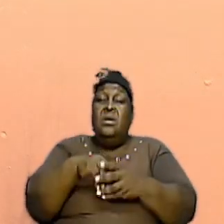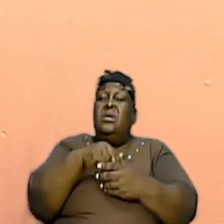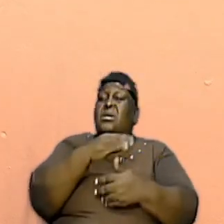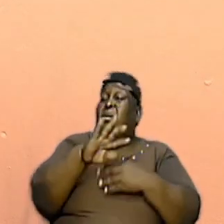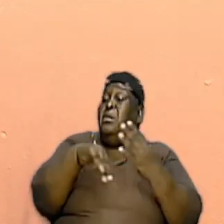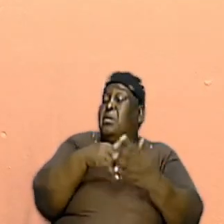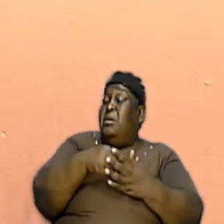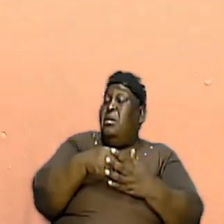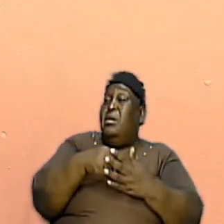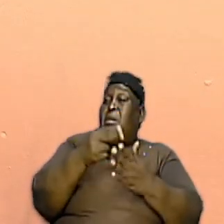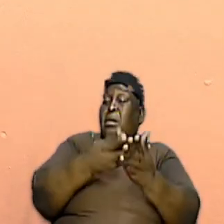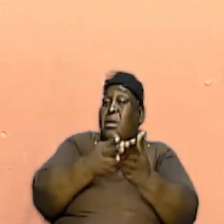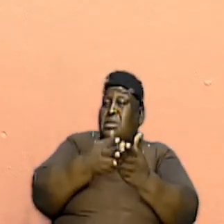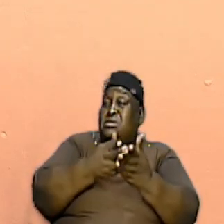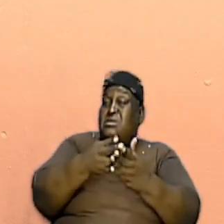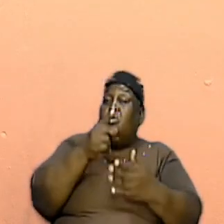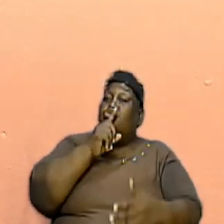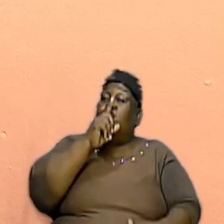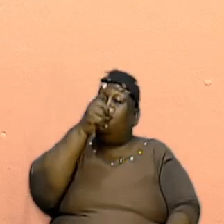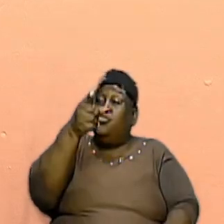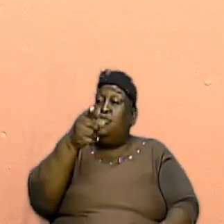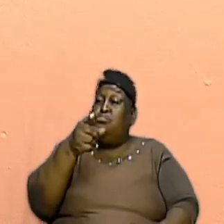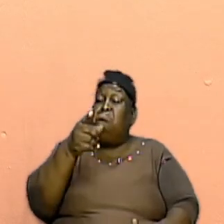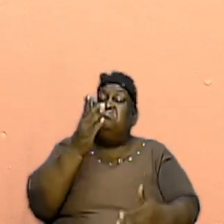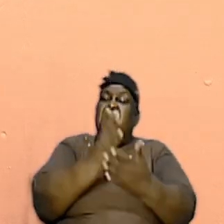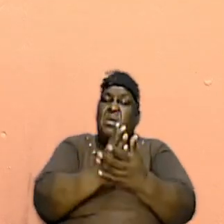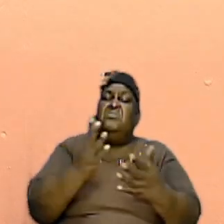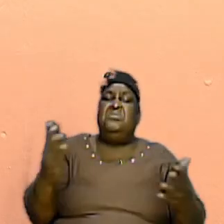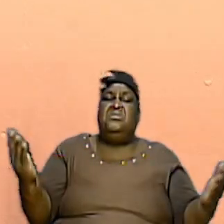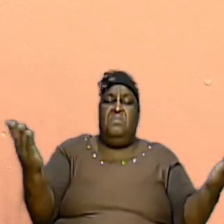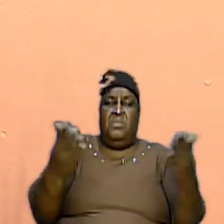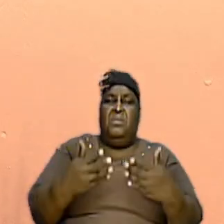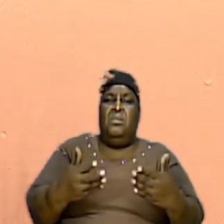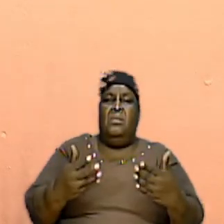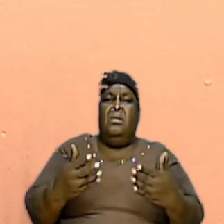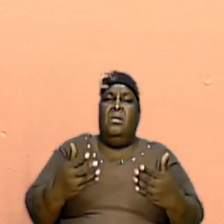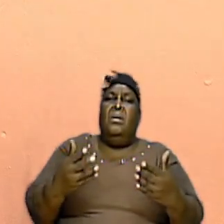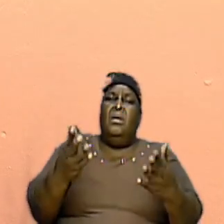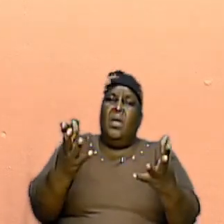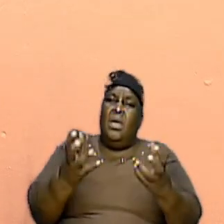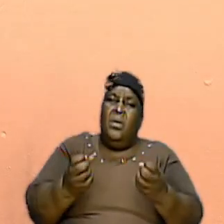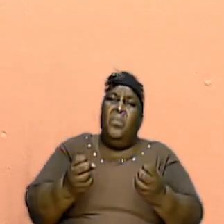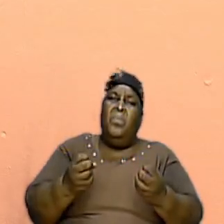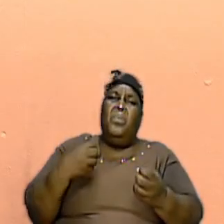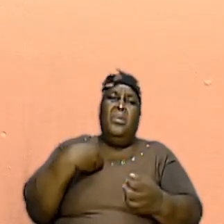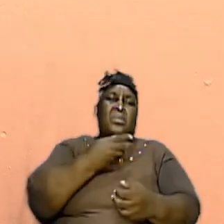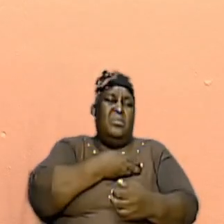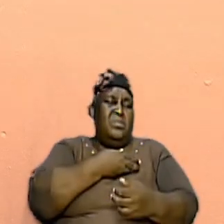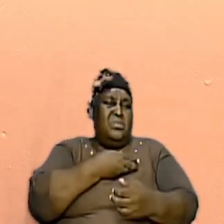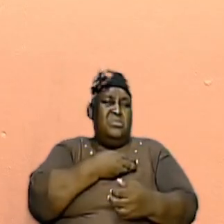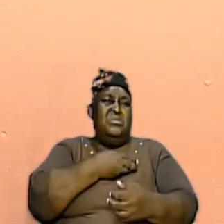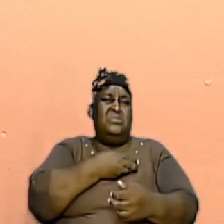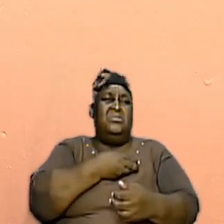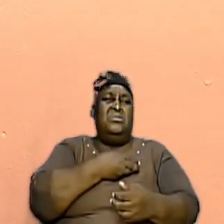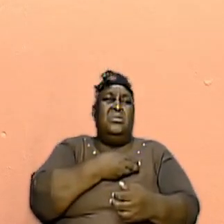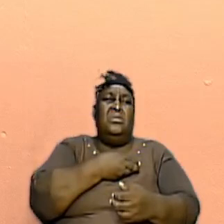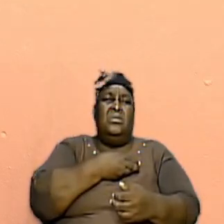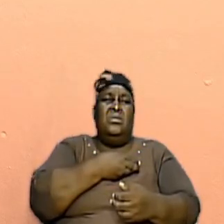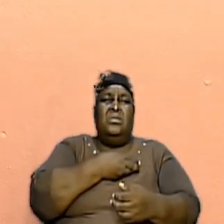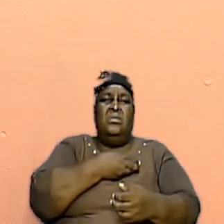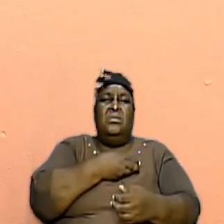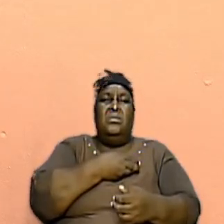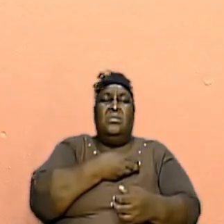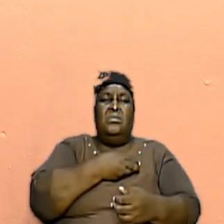Honesty And Sincerity I Will Stop Here But I Want Us To Jot Down Jude